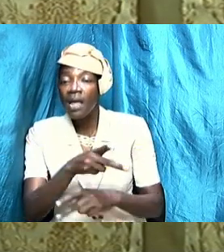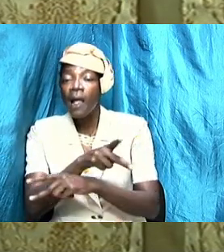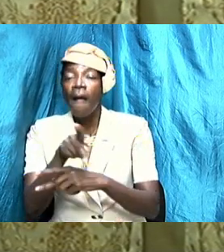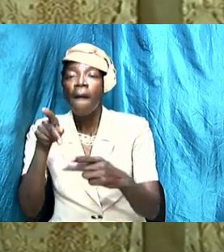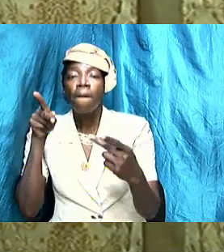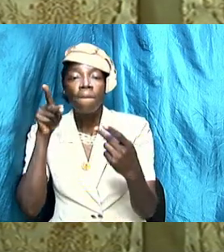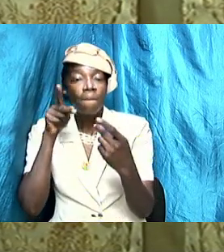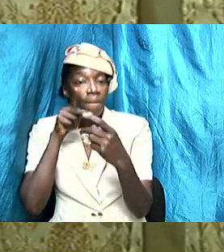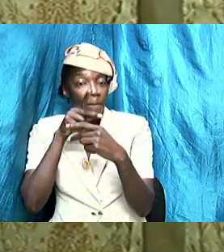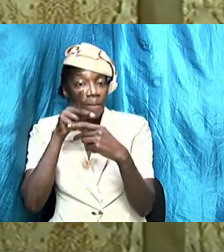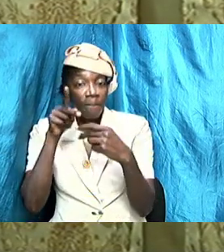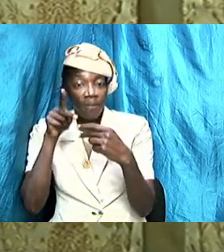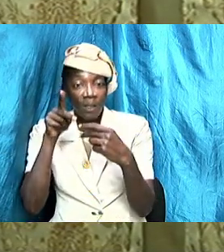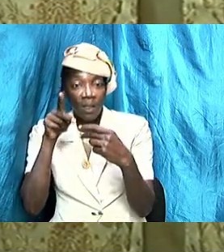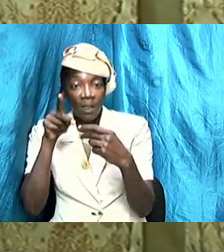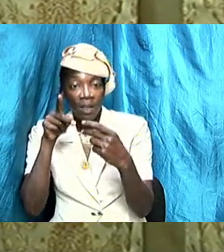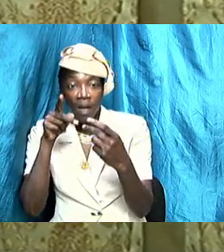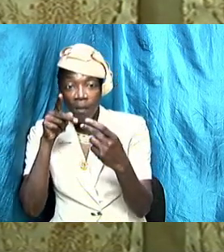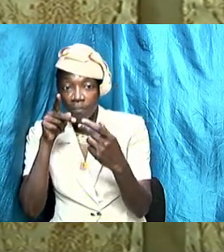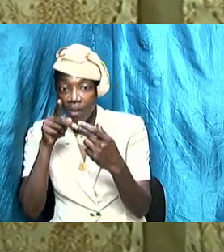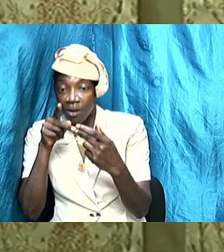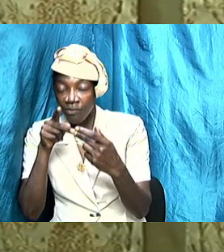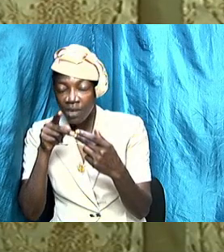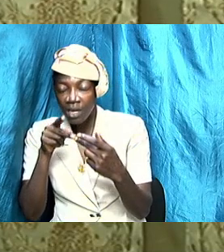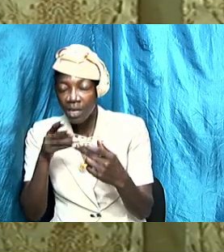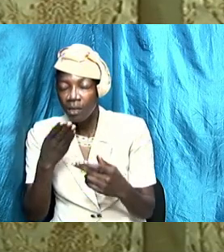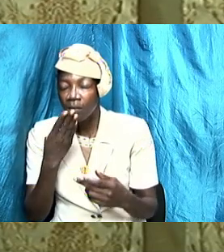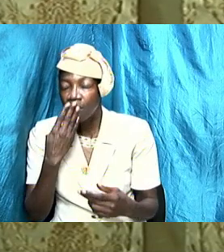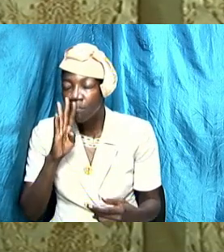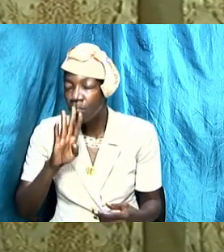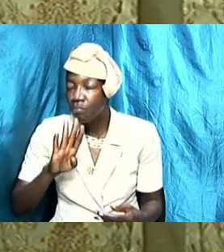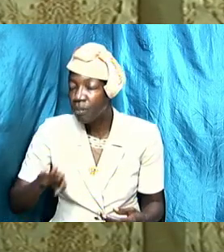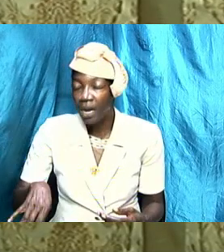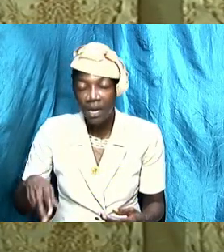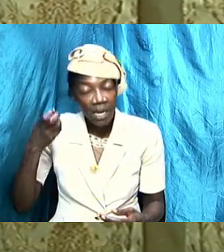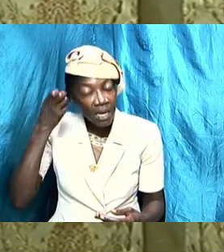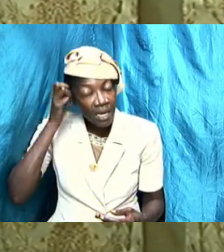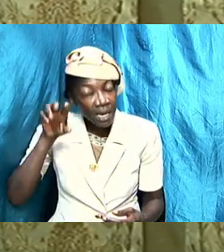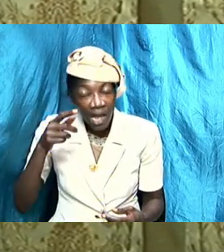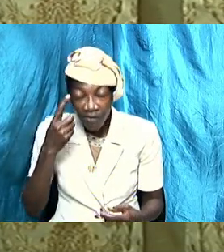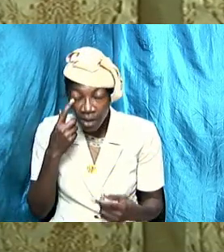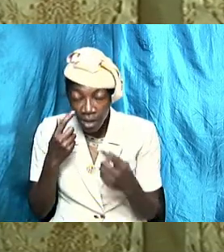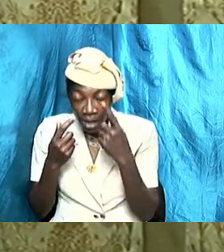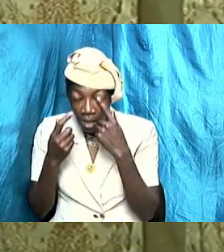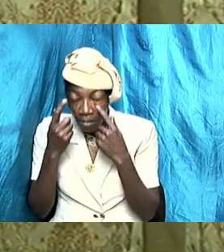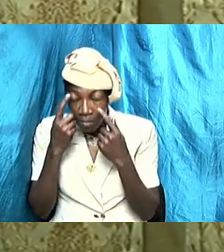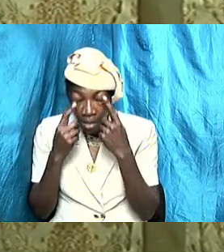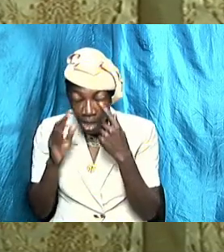mistaken and the devil has blinded your eyes blind